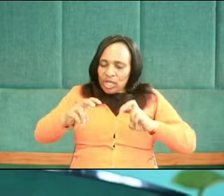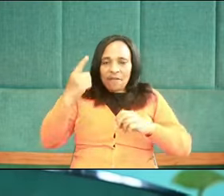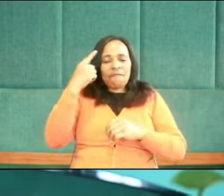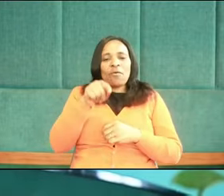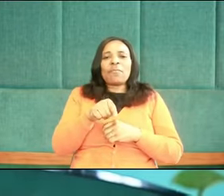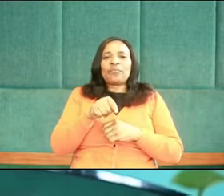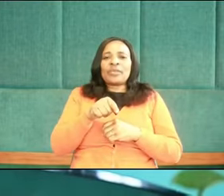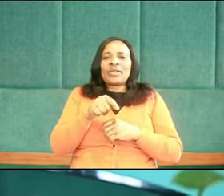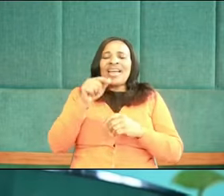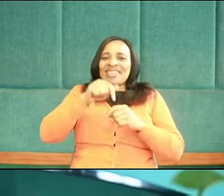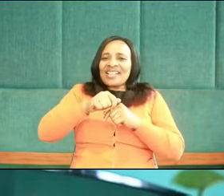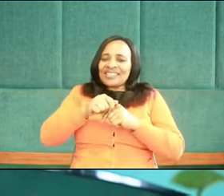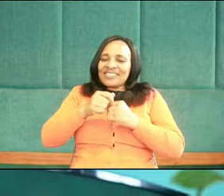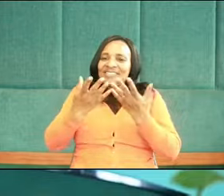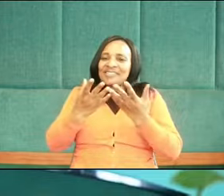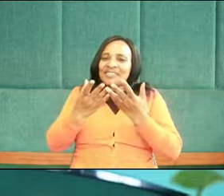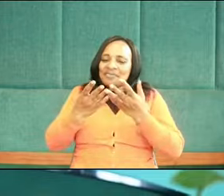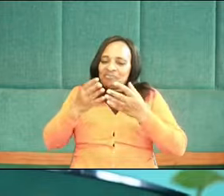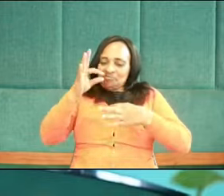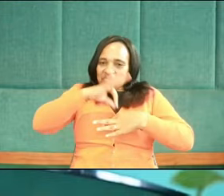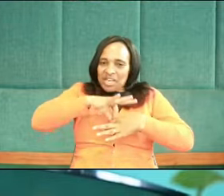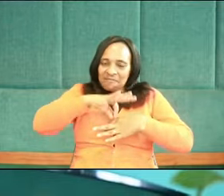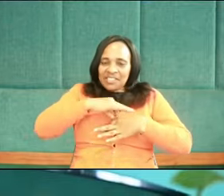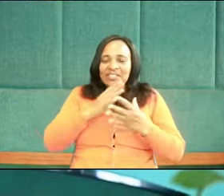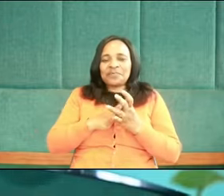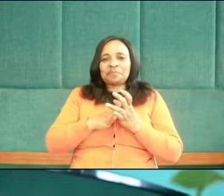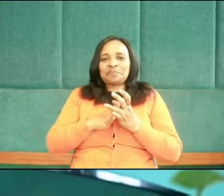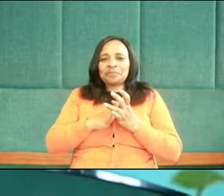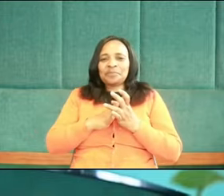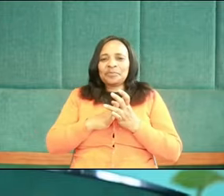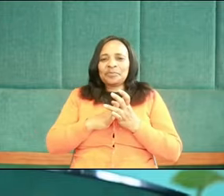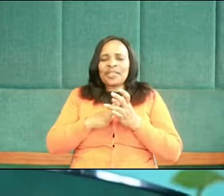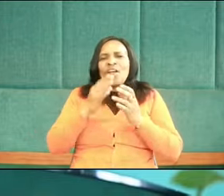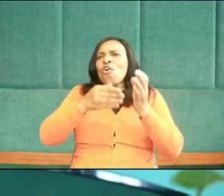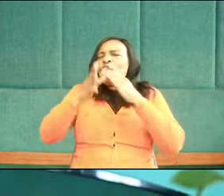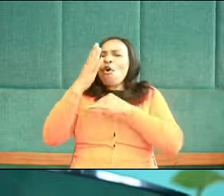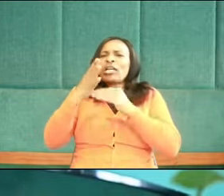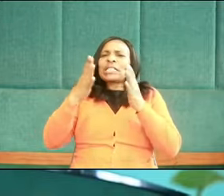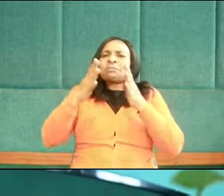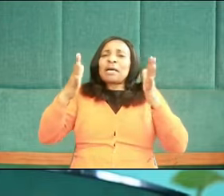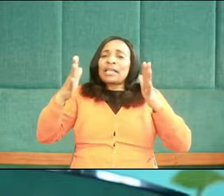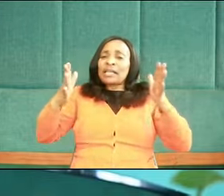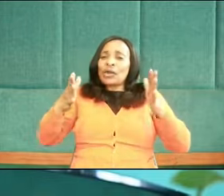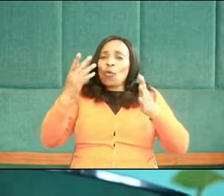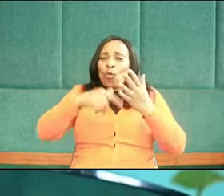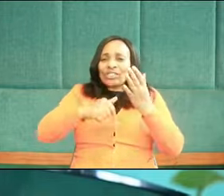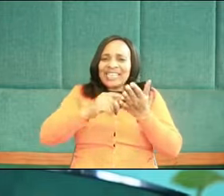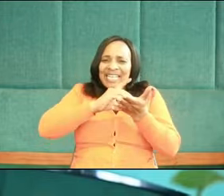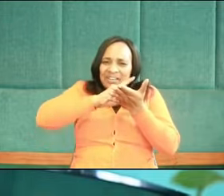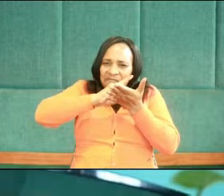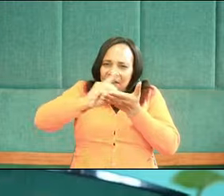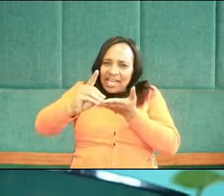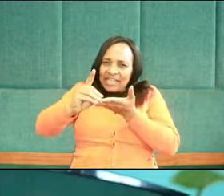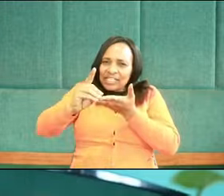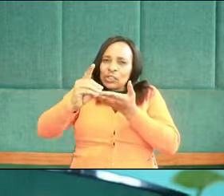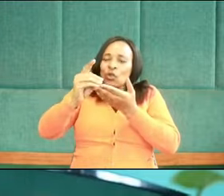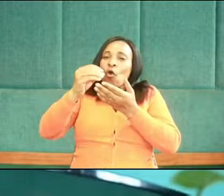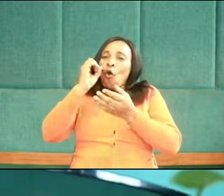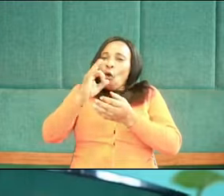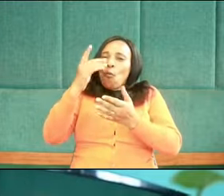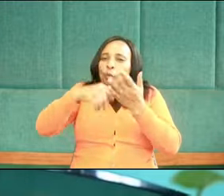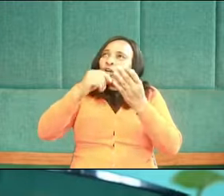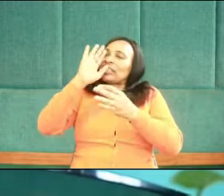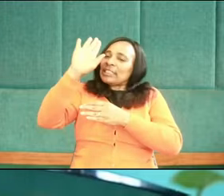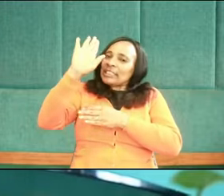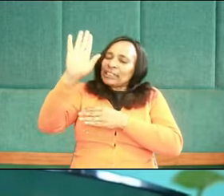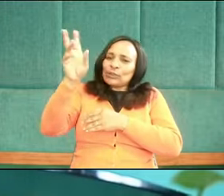prescribed priorities. Now, God is expanding on exactly what he wants, what he's